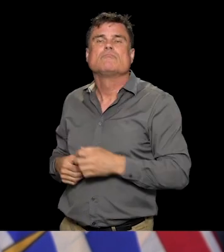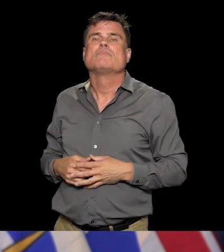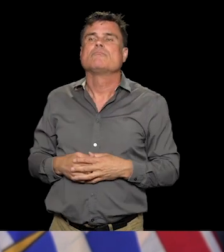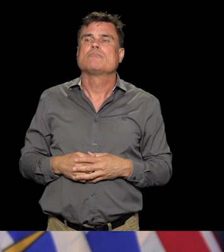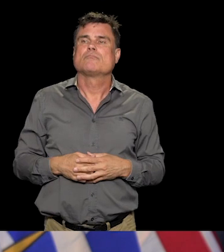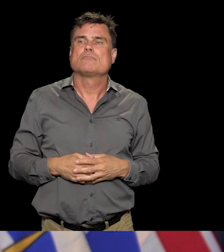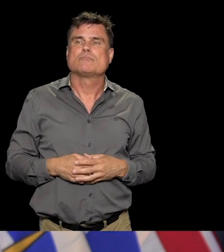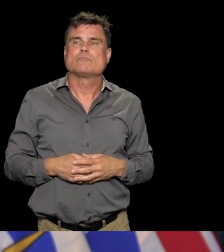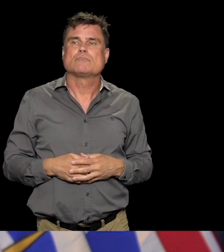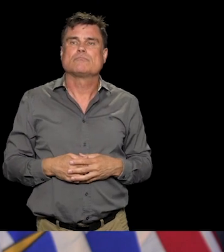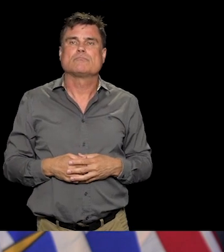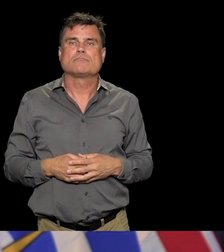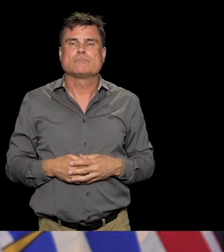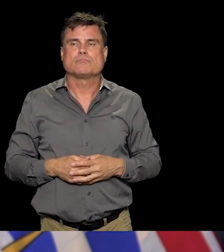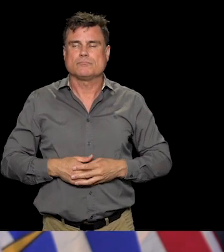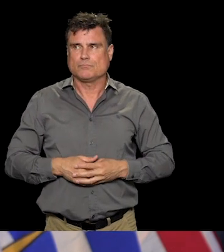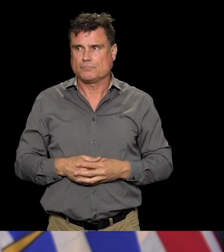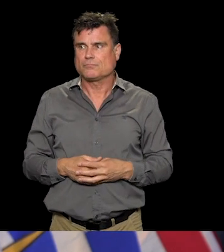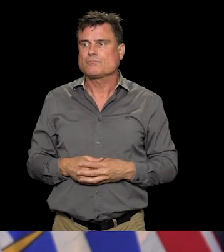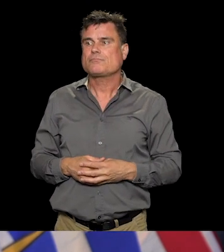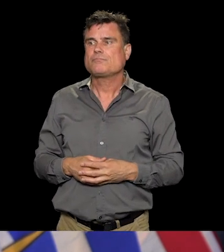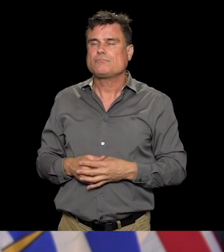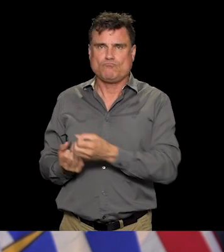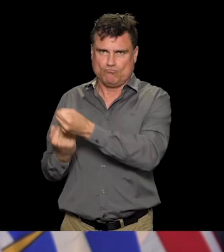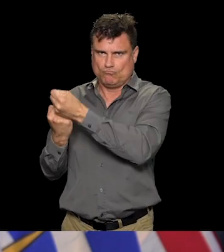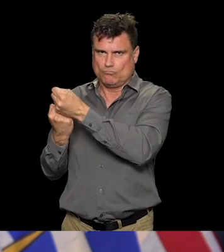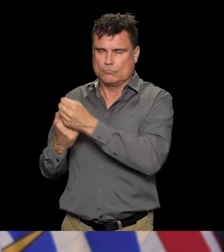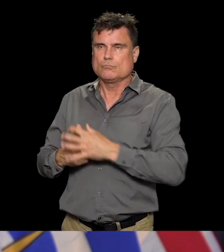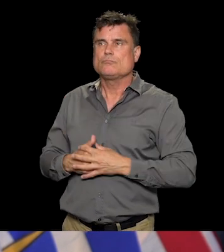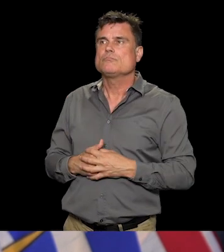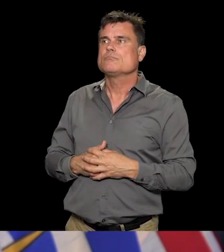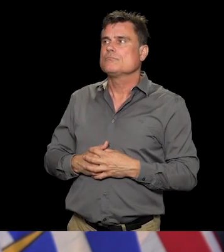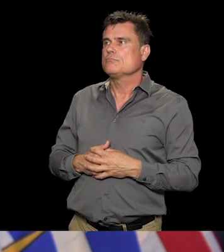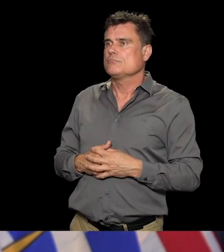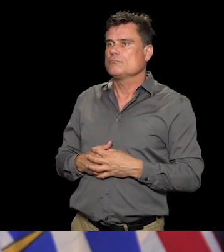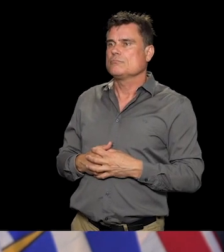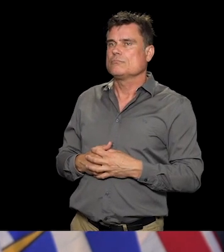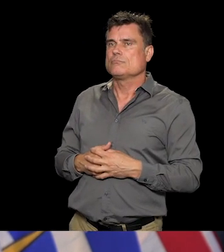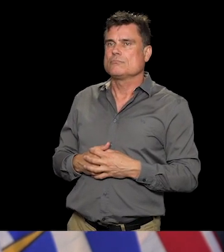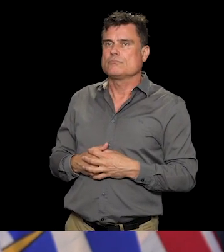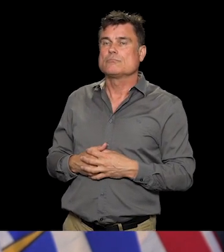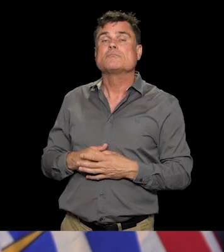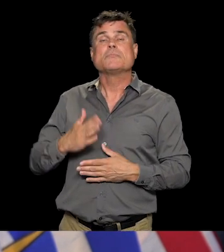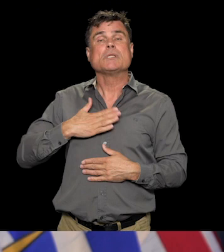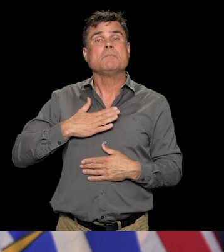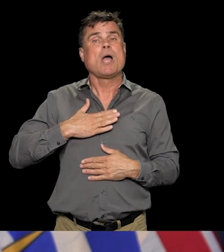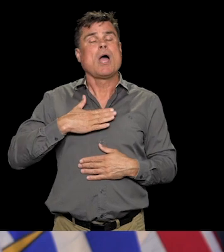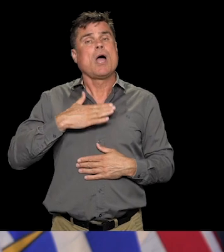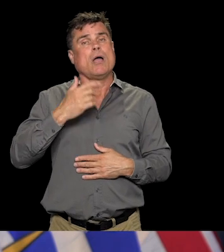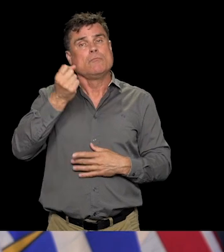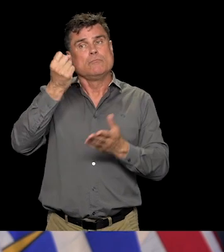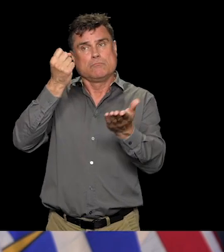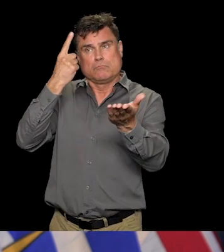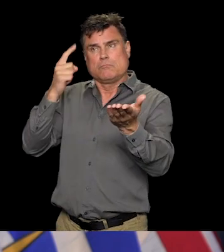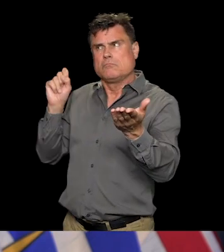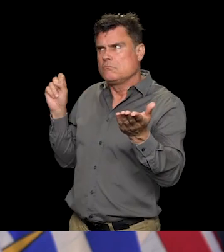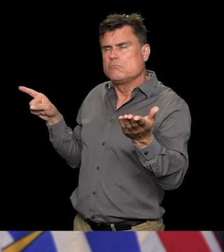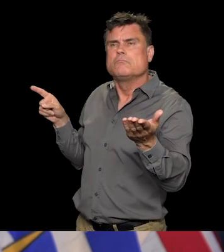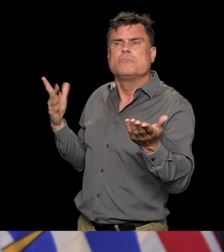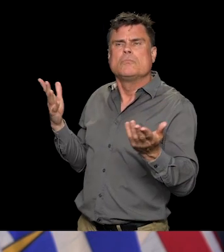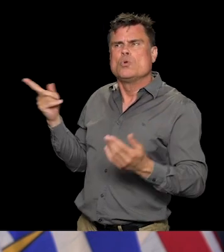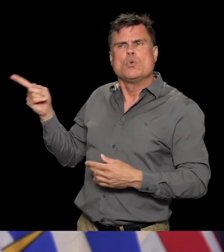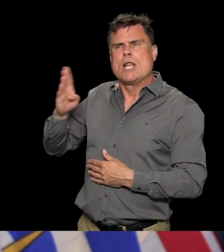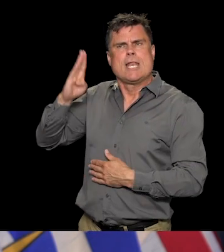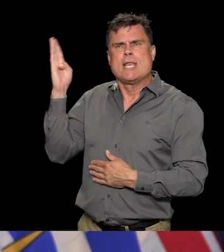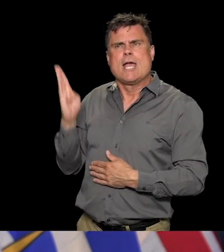correctly, there never has been a provincial health order banning film production or really visits to care homes